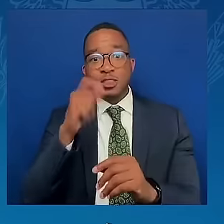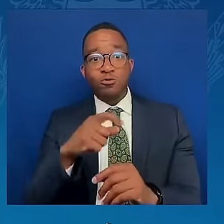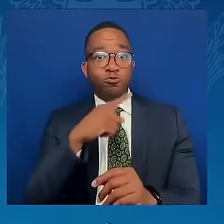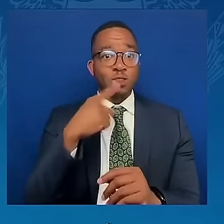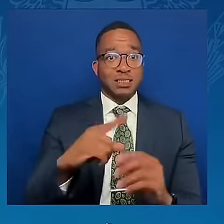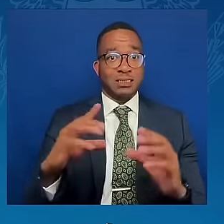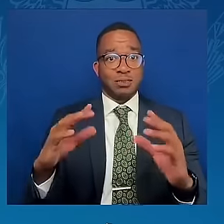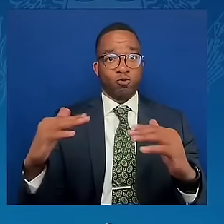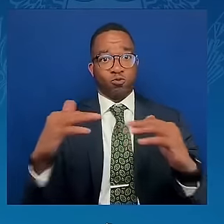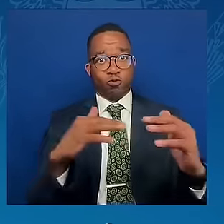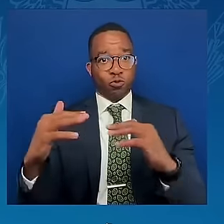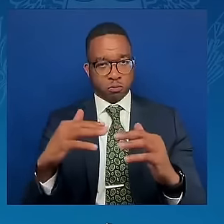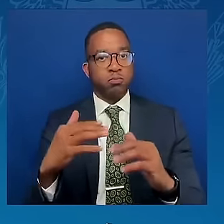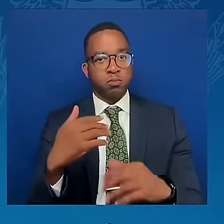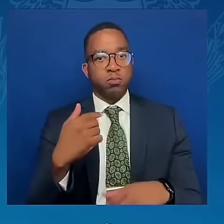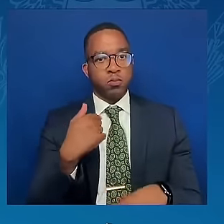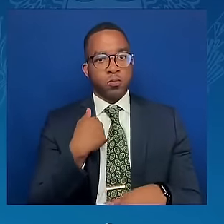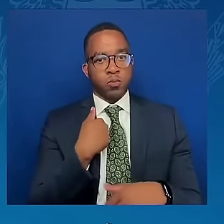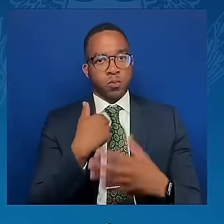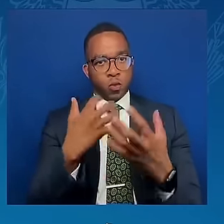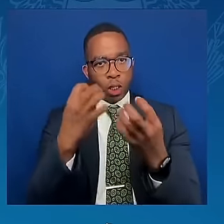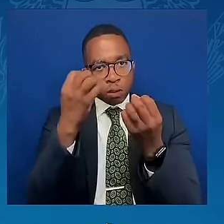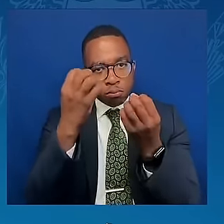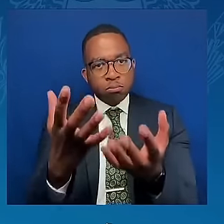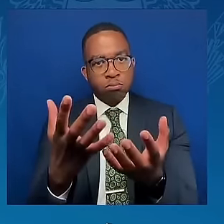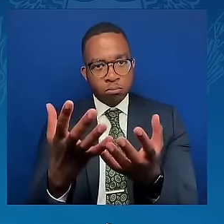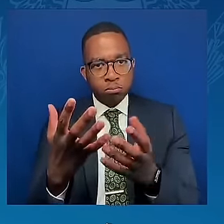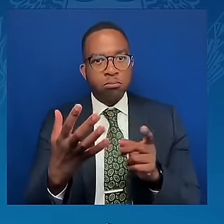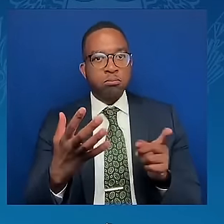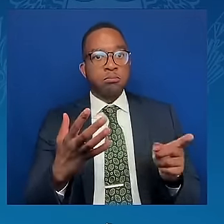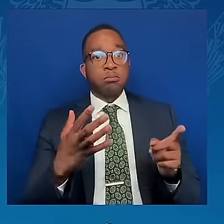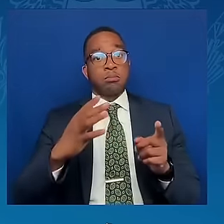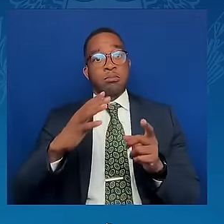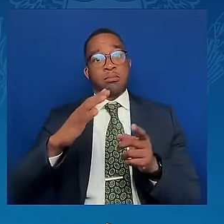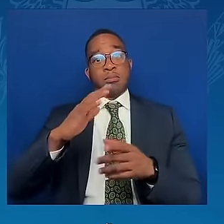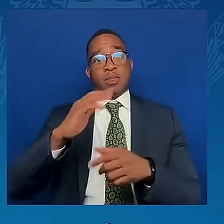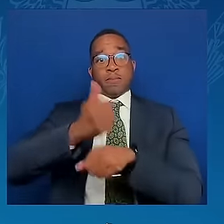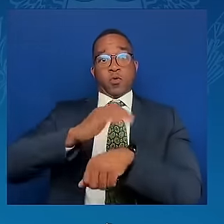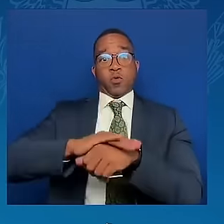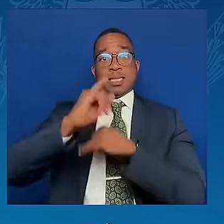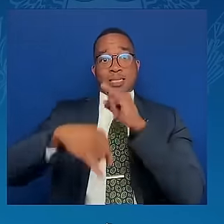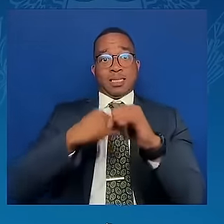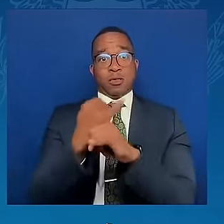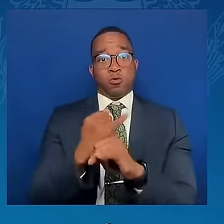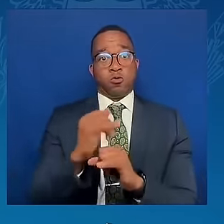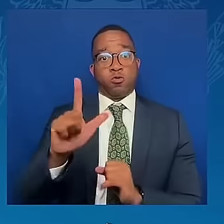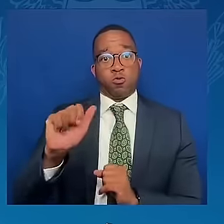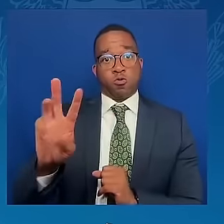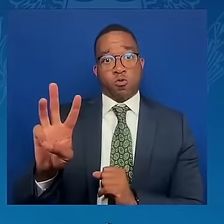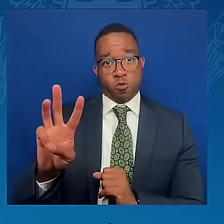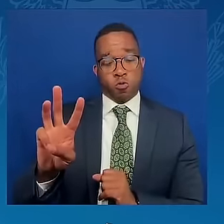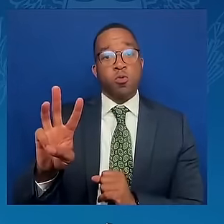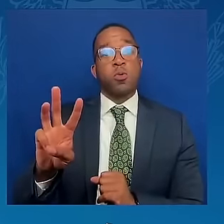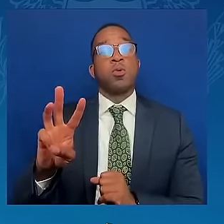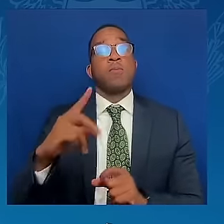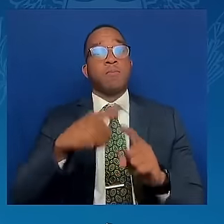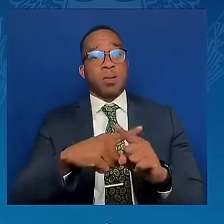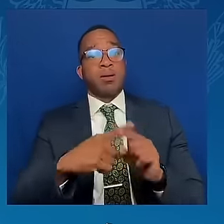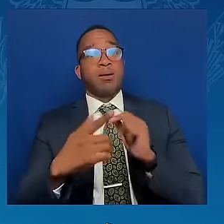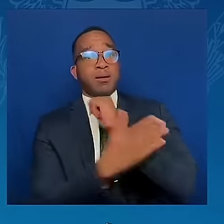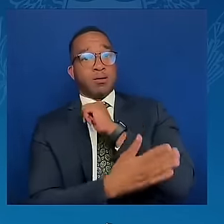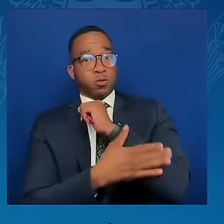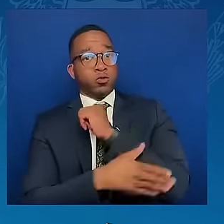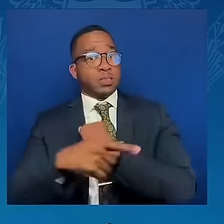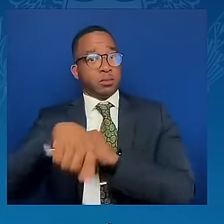then every nation in the world will be able to count on the same justice and fairness, on the